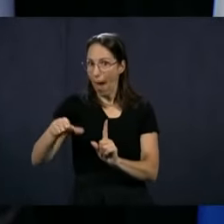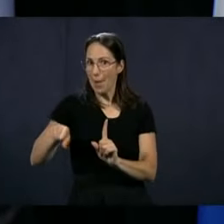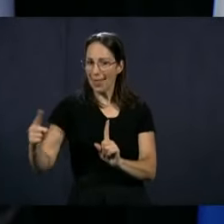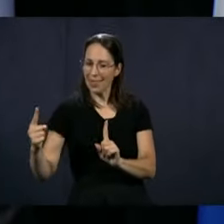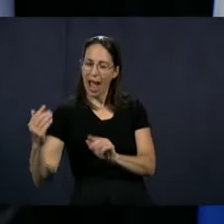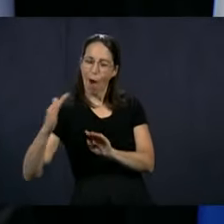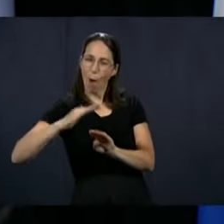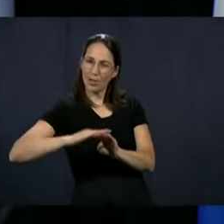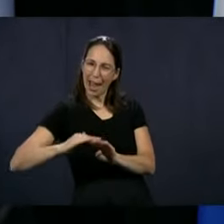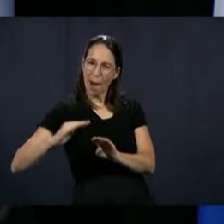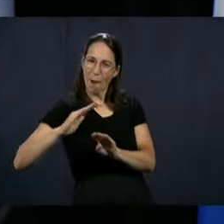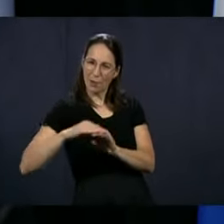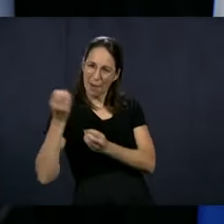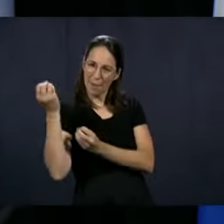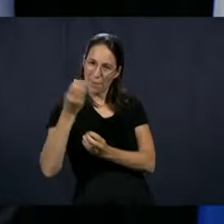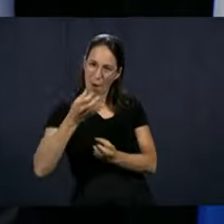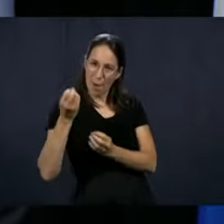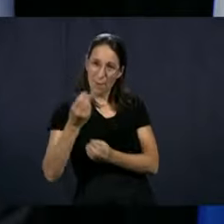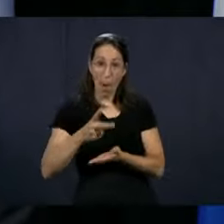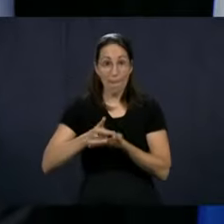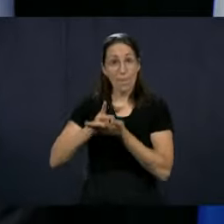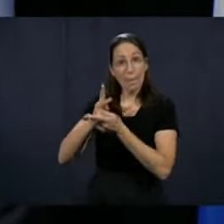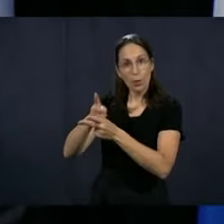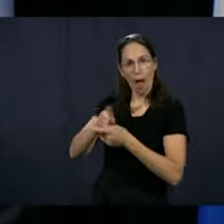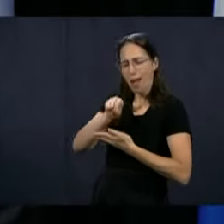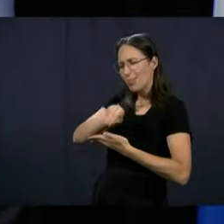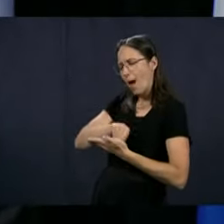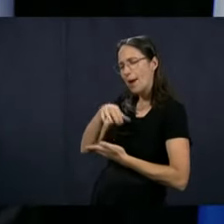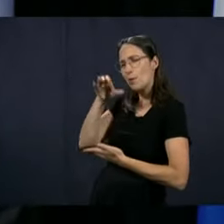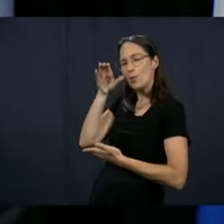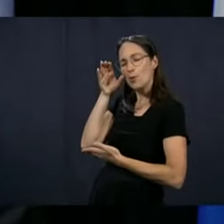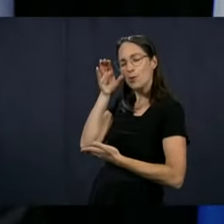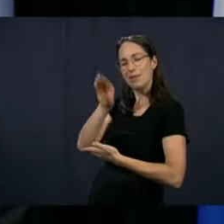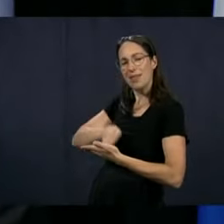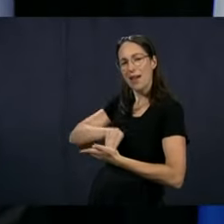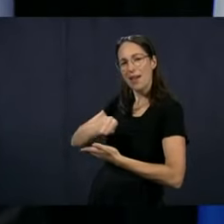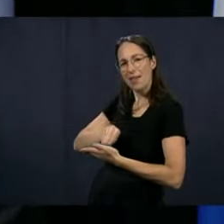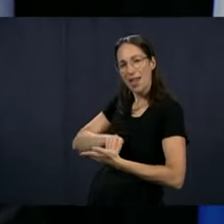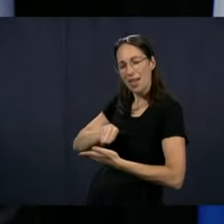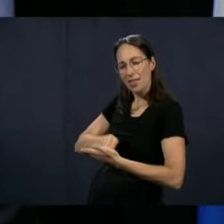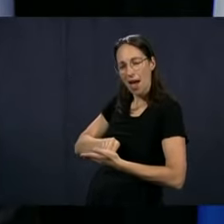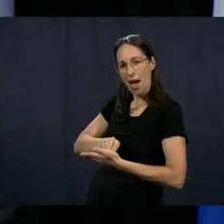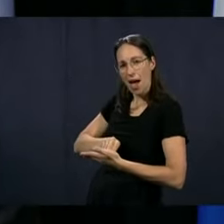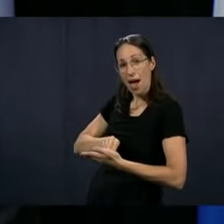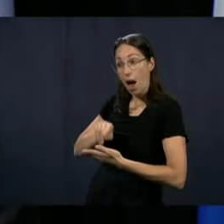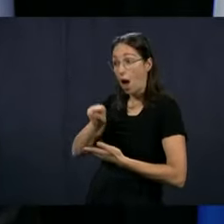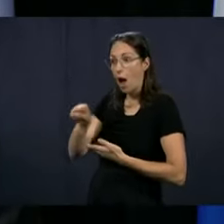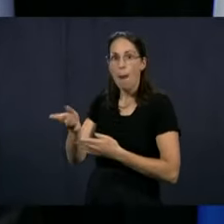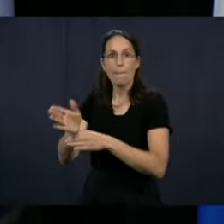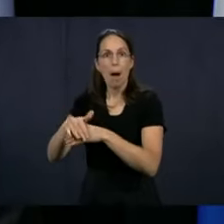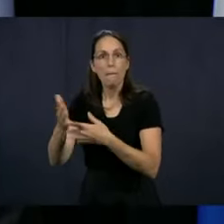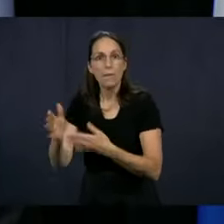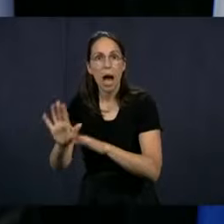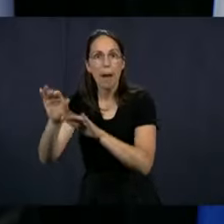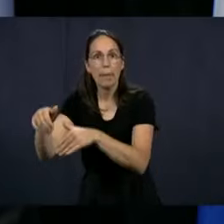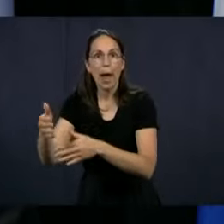You know, the older person, the resident gives advice, and the orderly takes note of that, and after that, we see